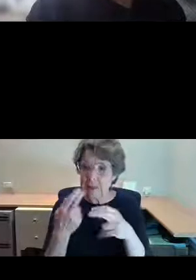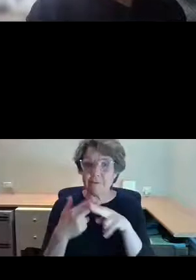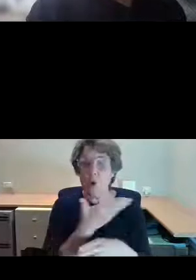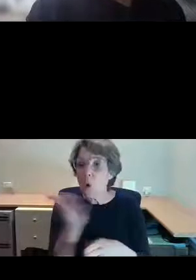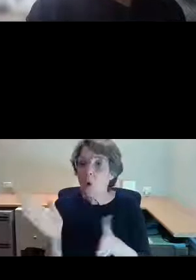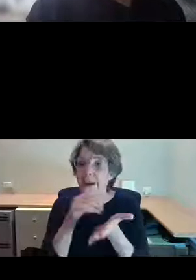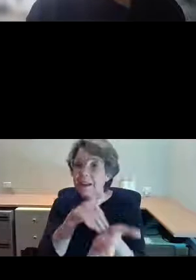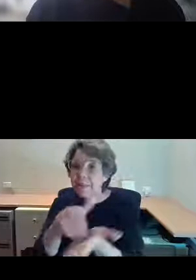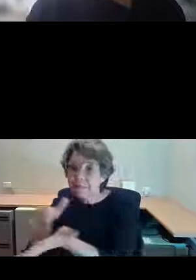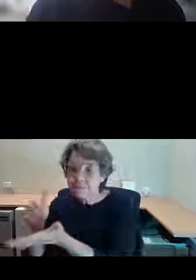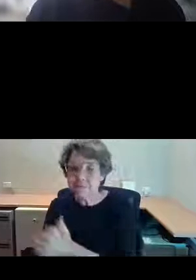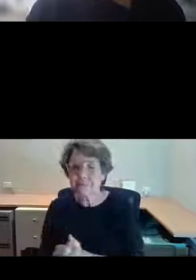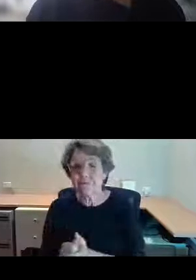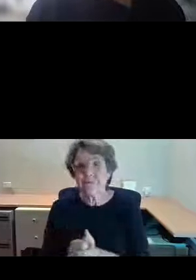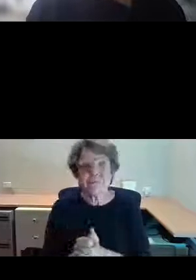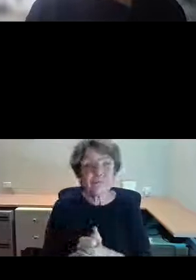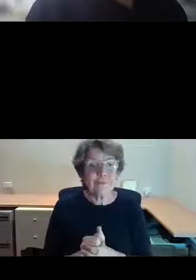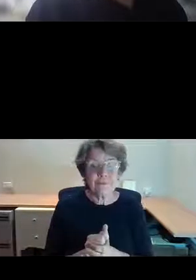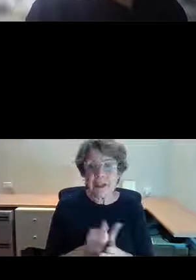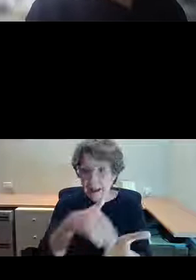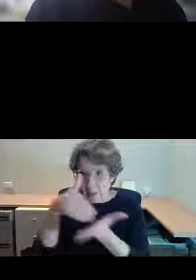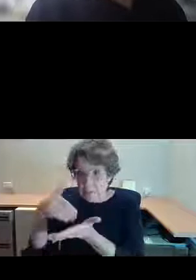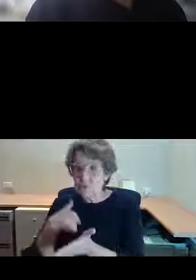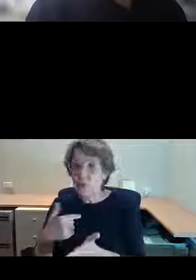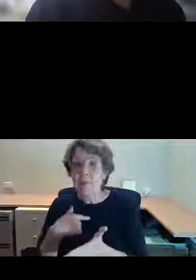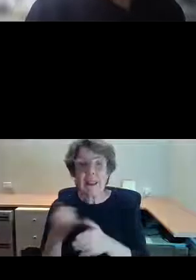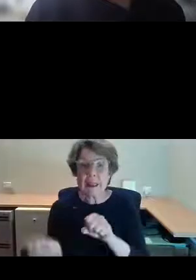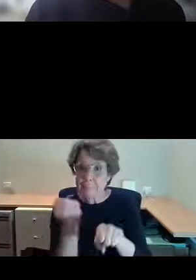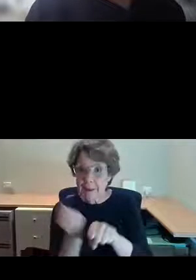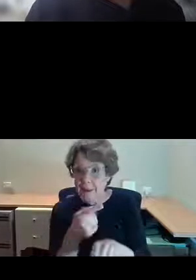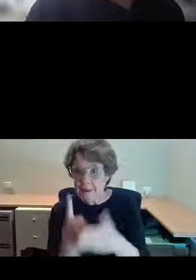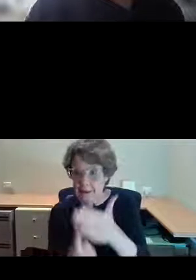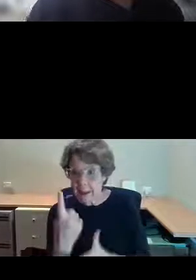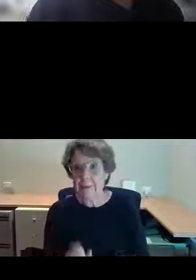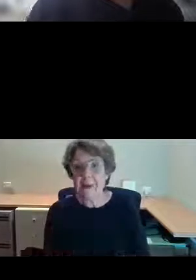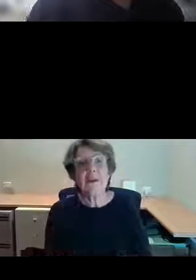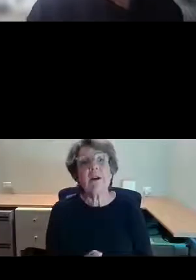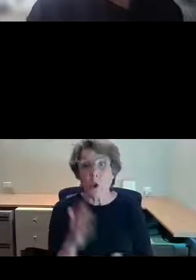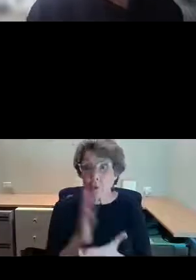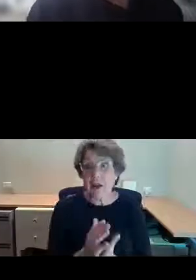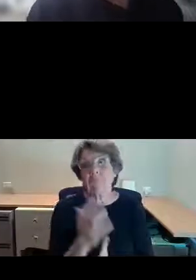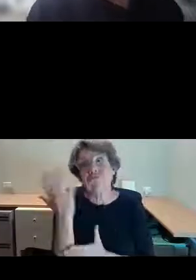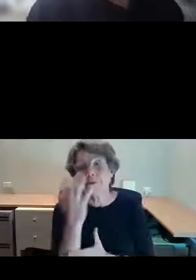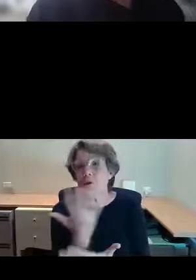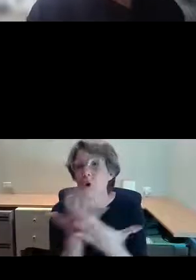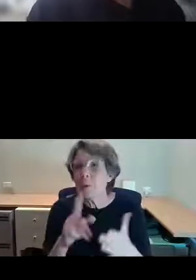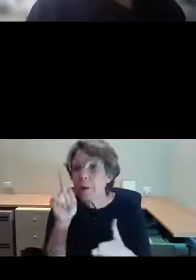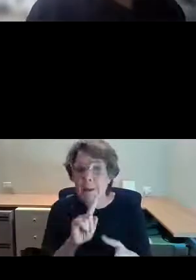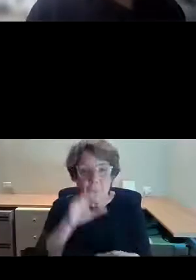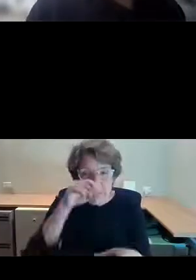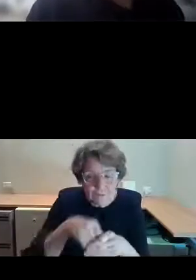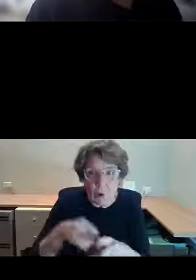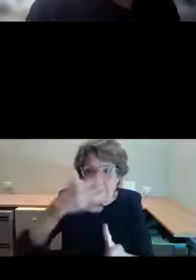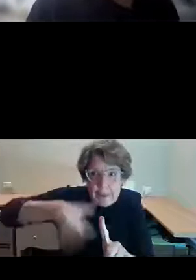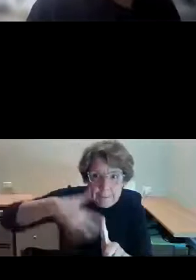to produce this. These Zoom presentations take an army of people behind the screen and